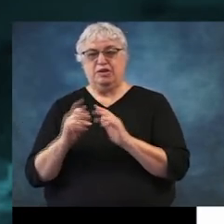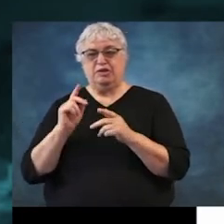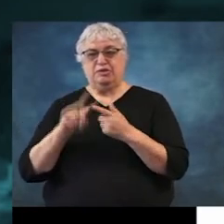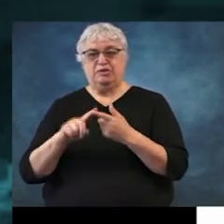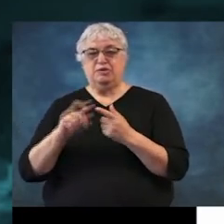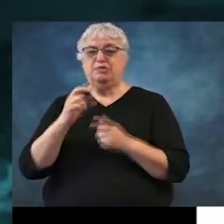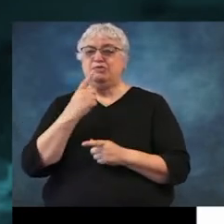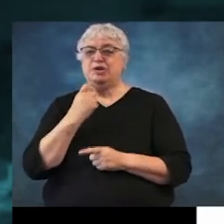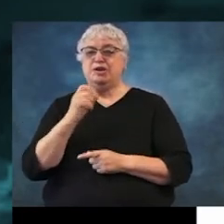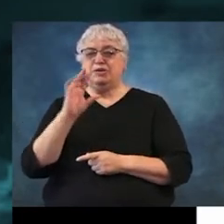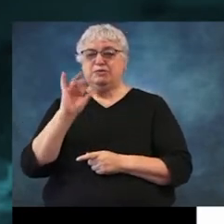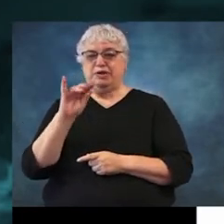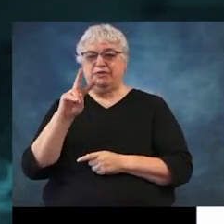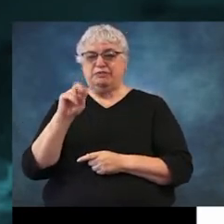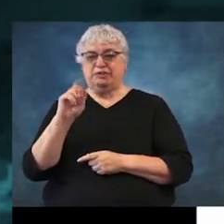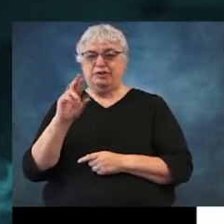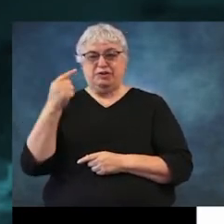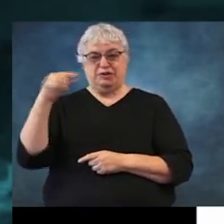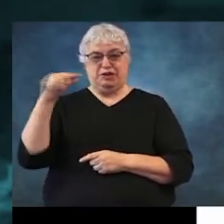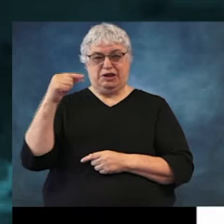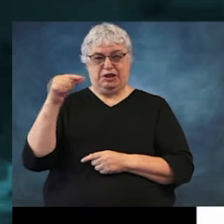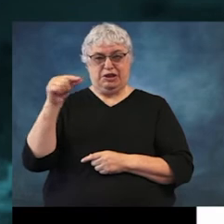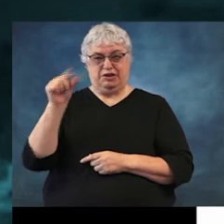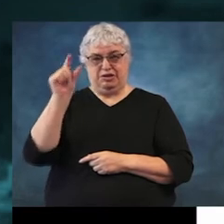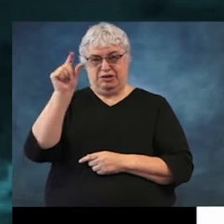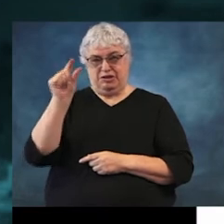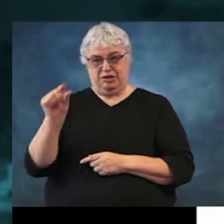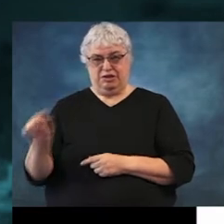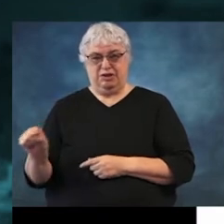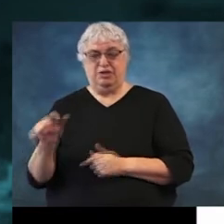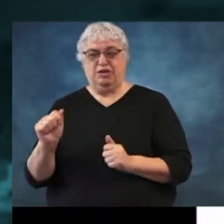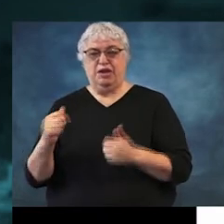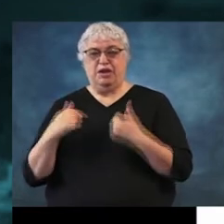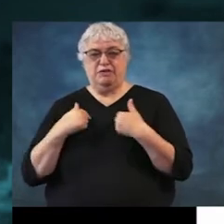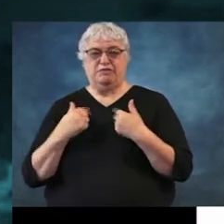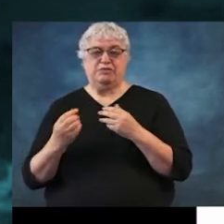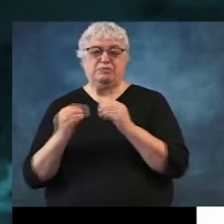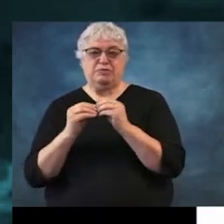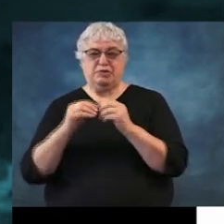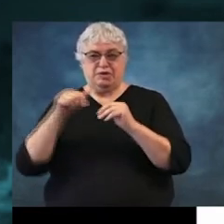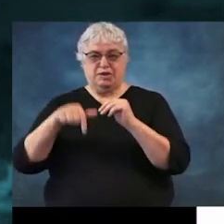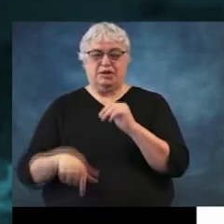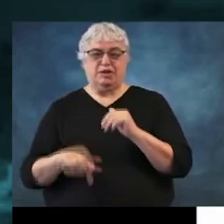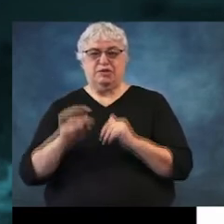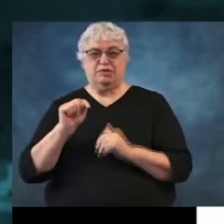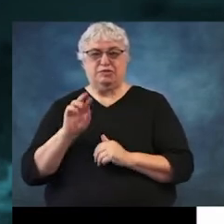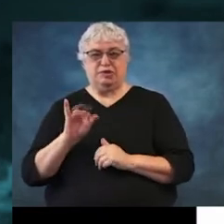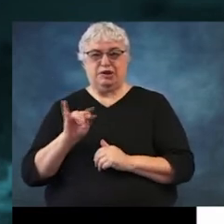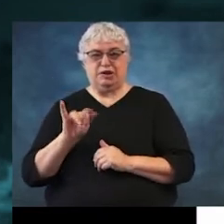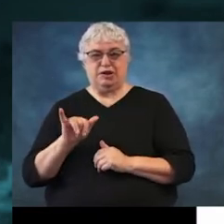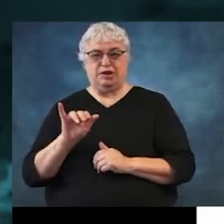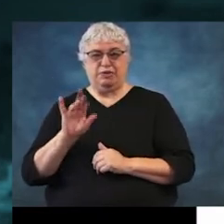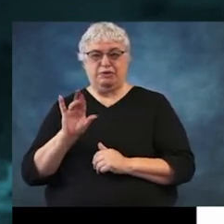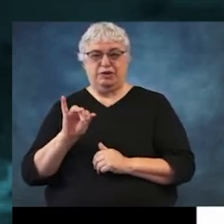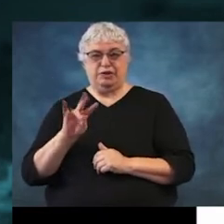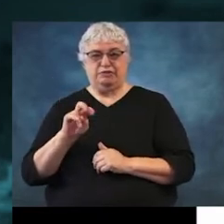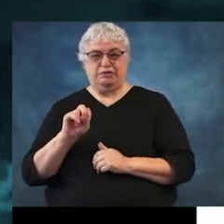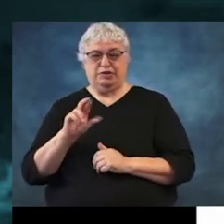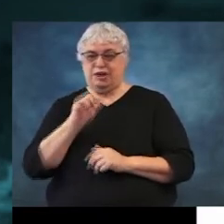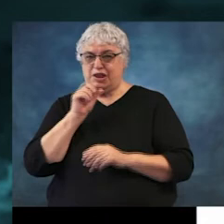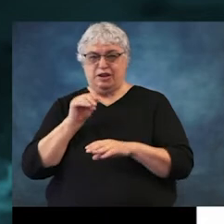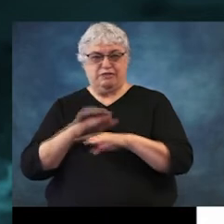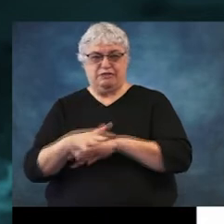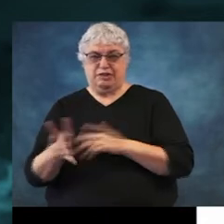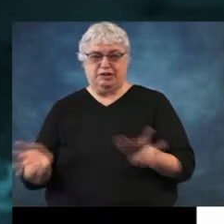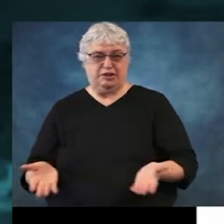up almost to the Red River. So when you get really heavy rains up in North Texas, you can get flooding further down on the Trinity River. None of that water affects